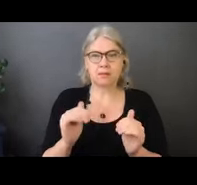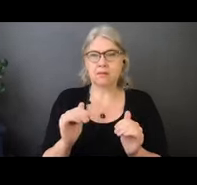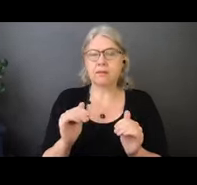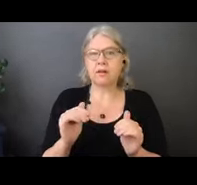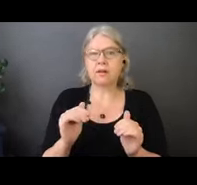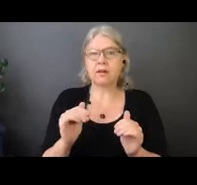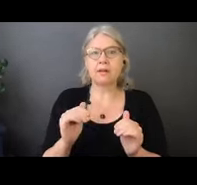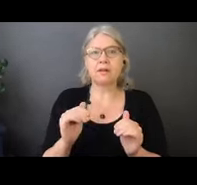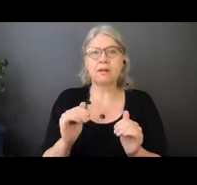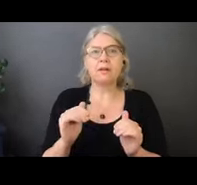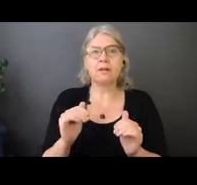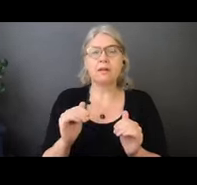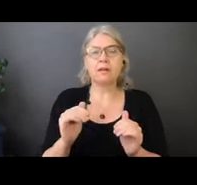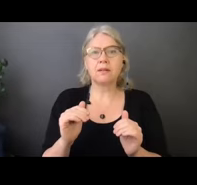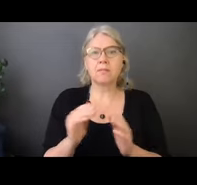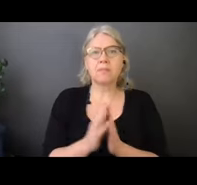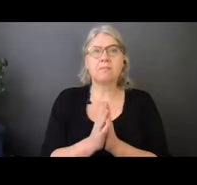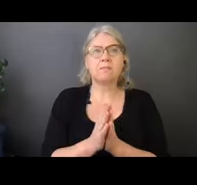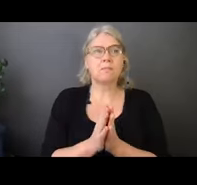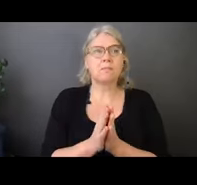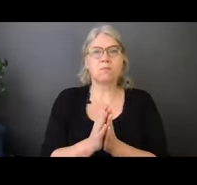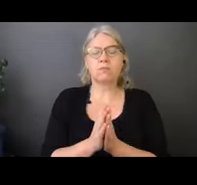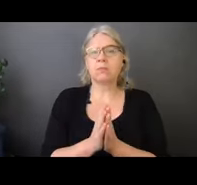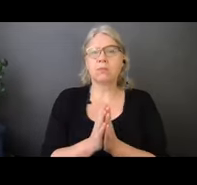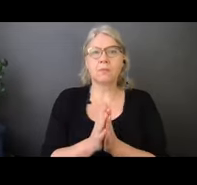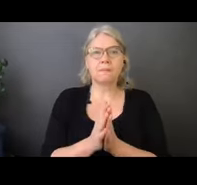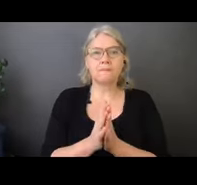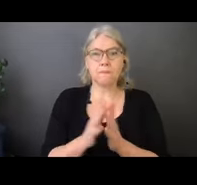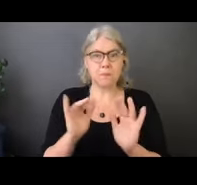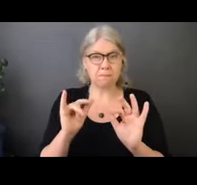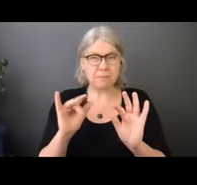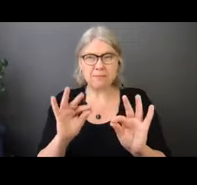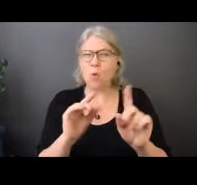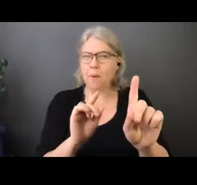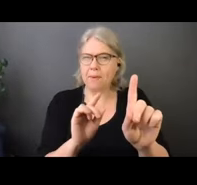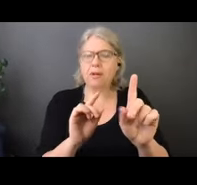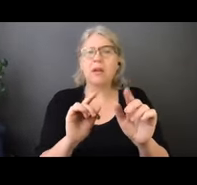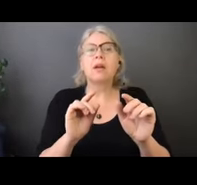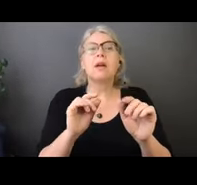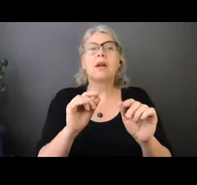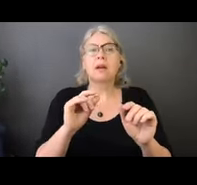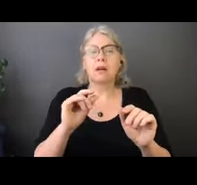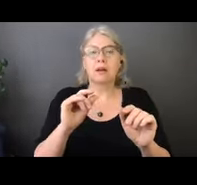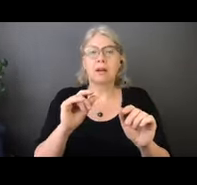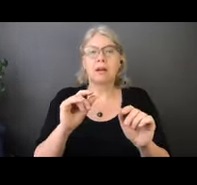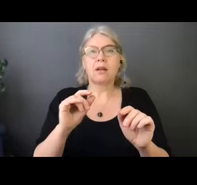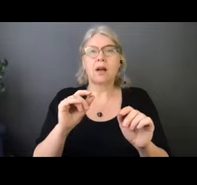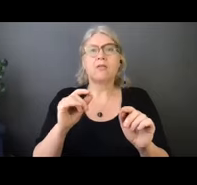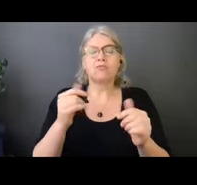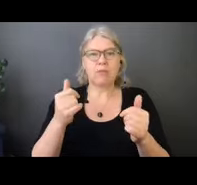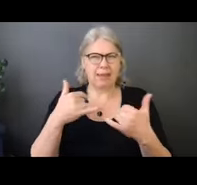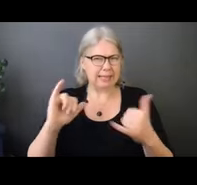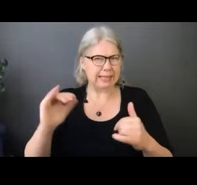I can't even shoot my video. That is working, but it takes the video away from the presenter, I think, right?